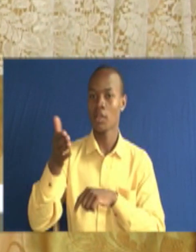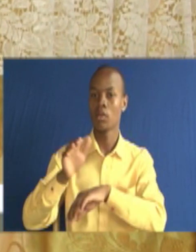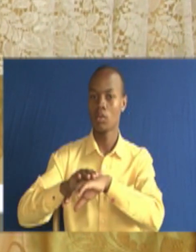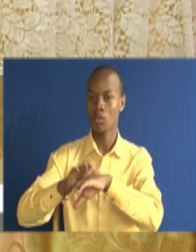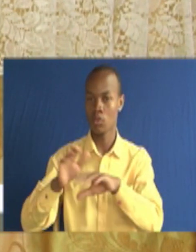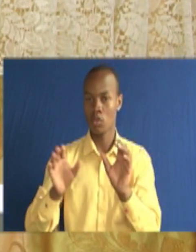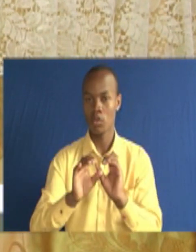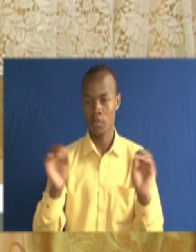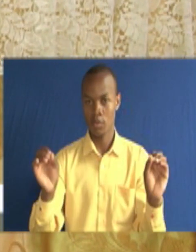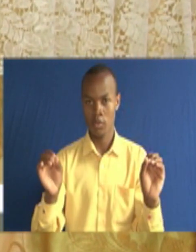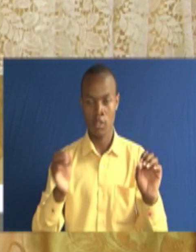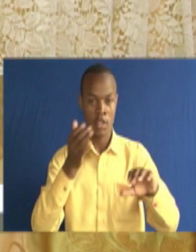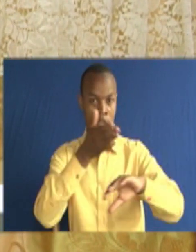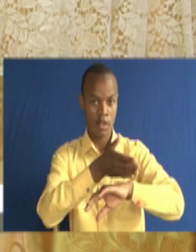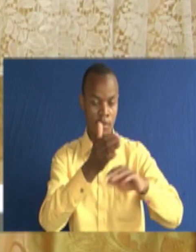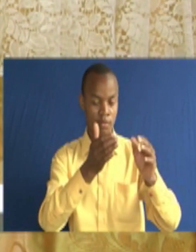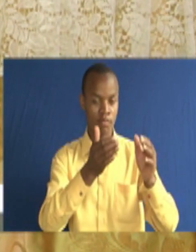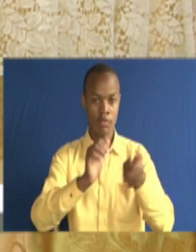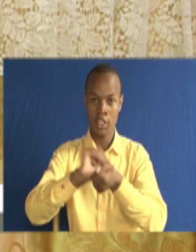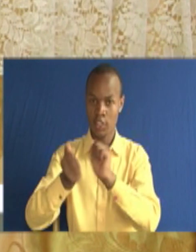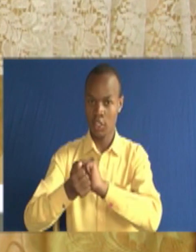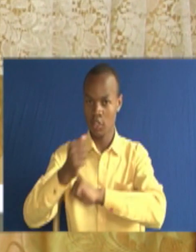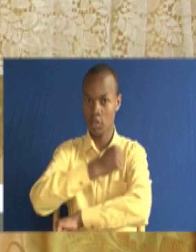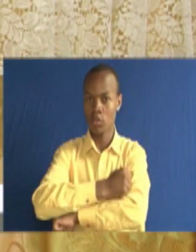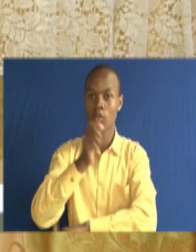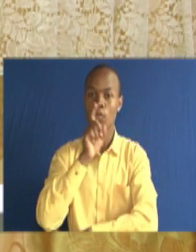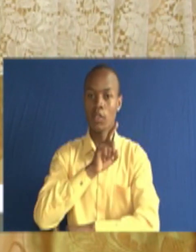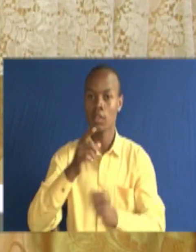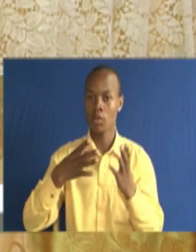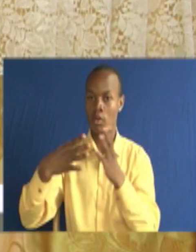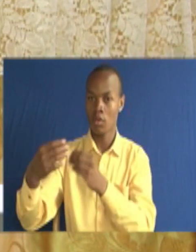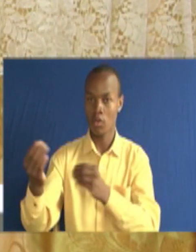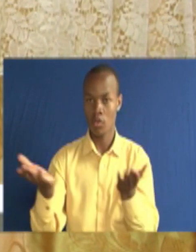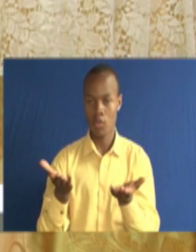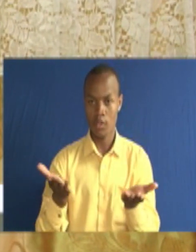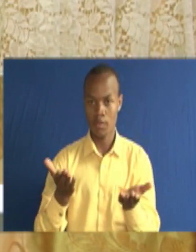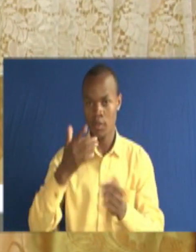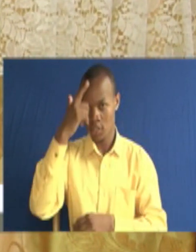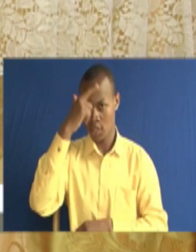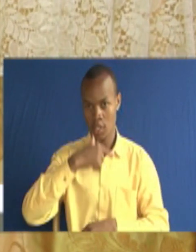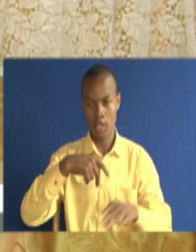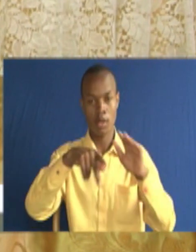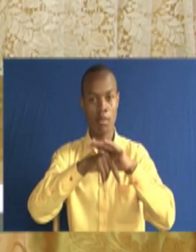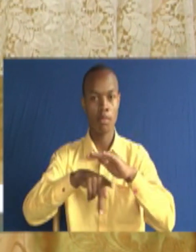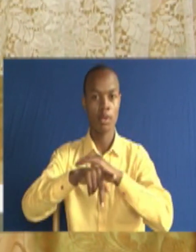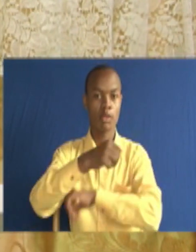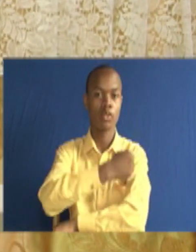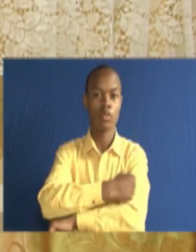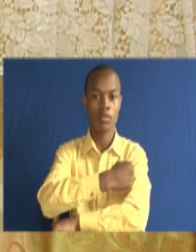kutoka kituwi nikaenda thika ni kwa kutoka thika